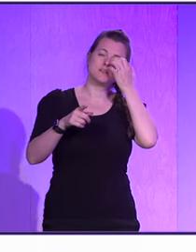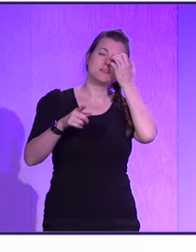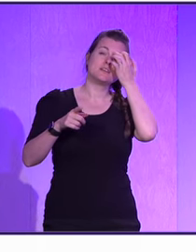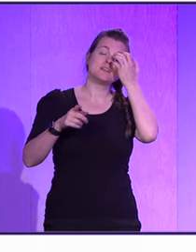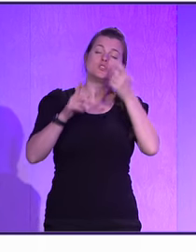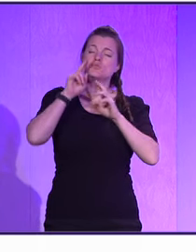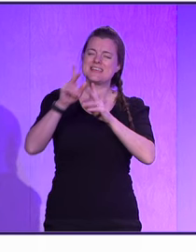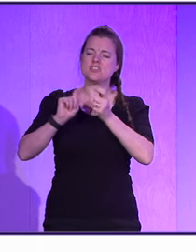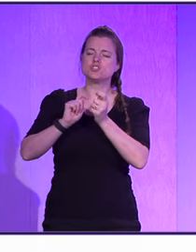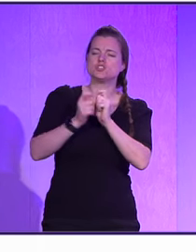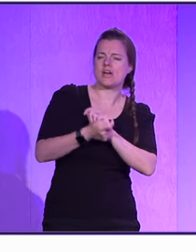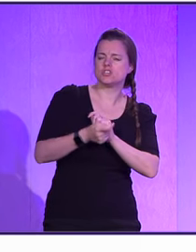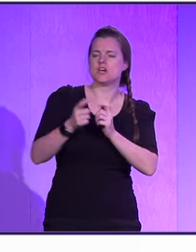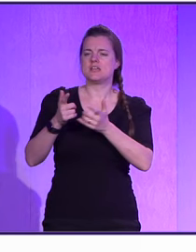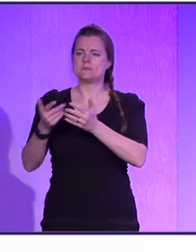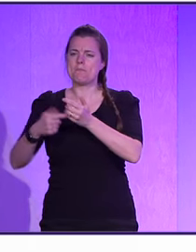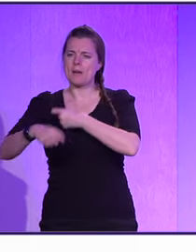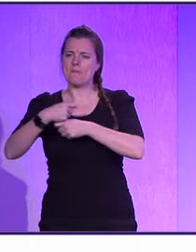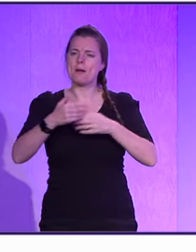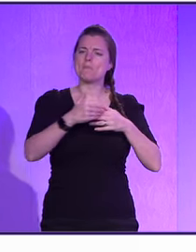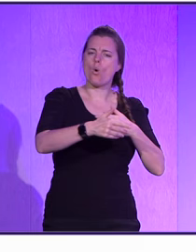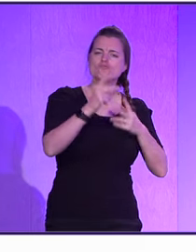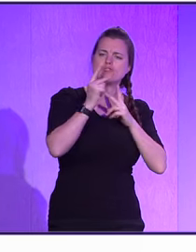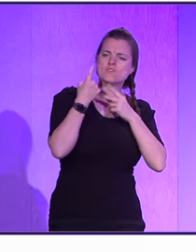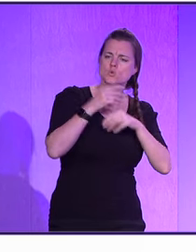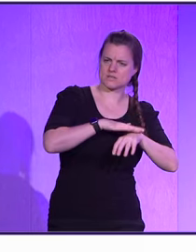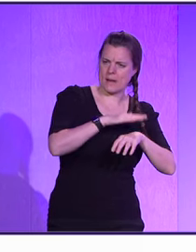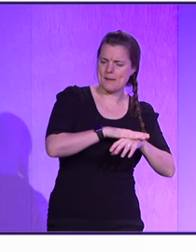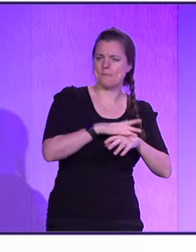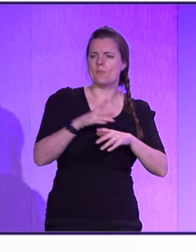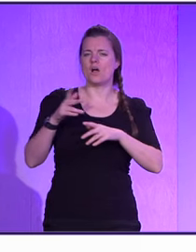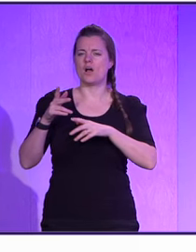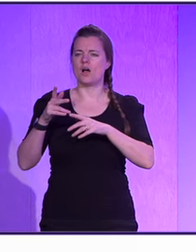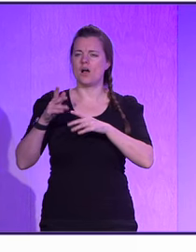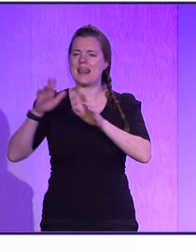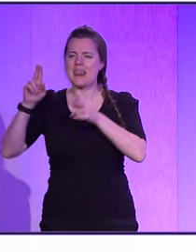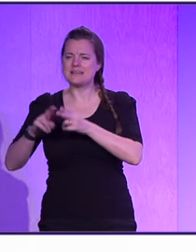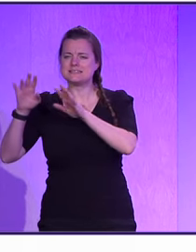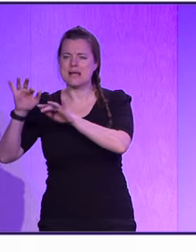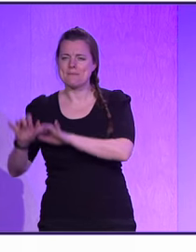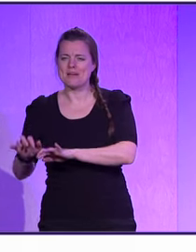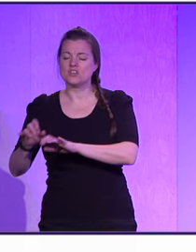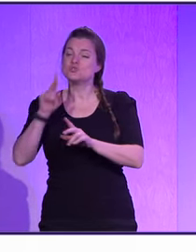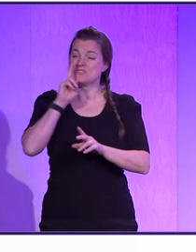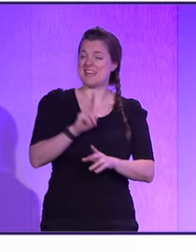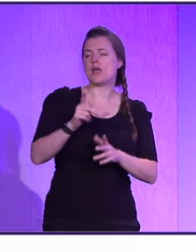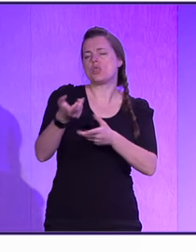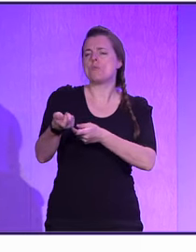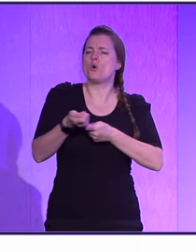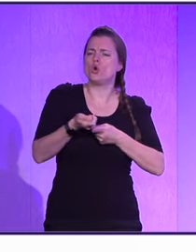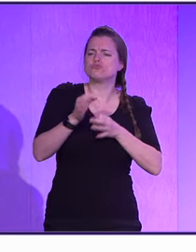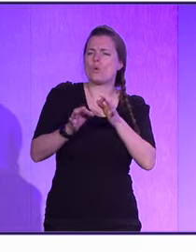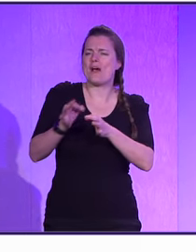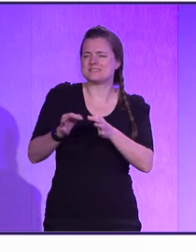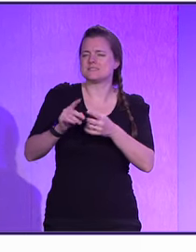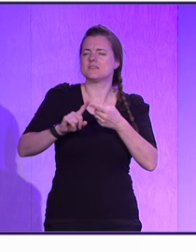And less typing. And we've done this before. We started doing the pull request, the kind of the reviews. And we're doing more and more